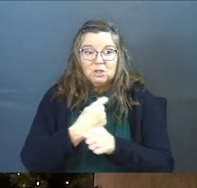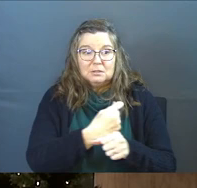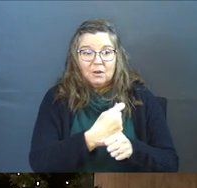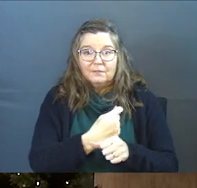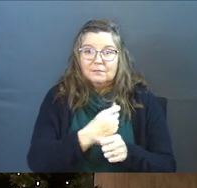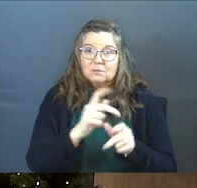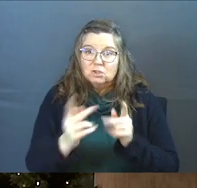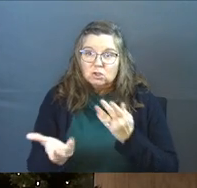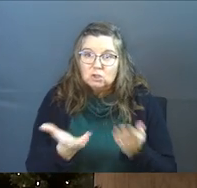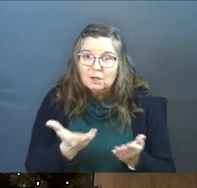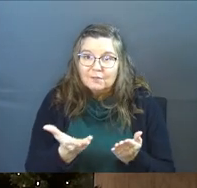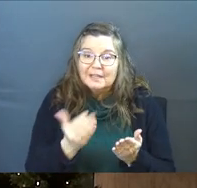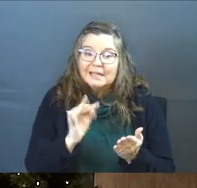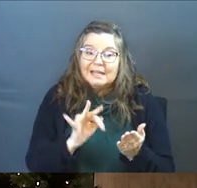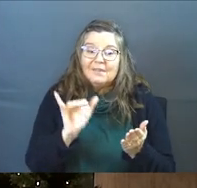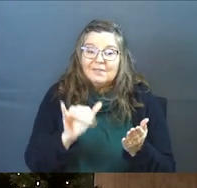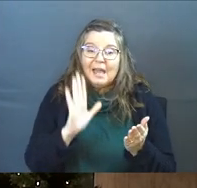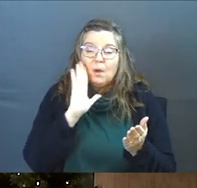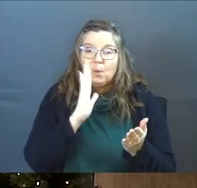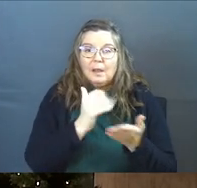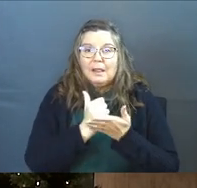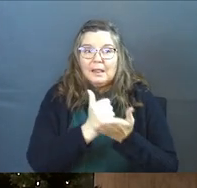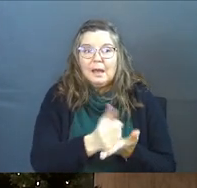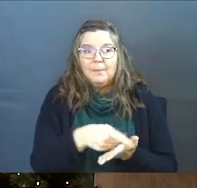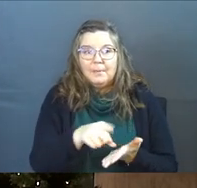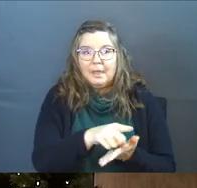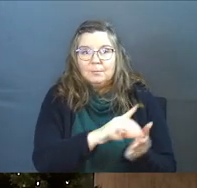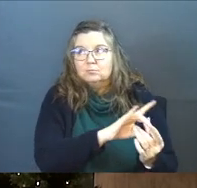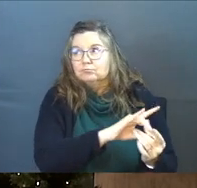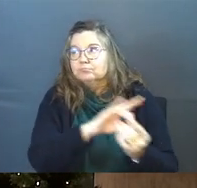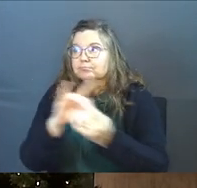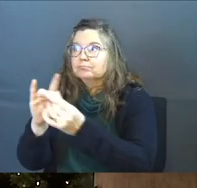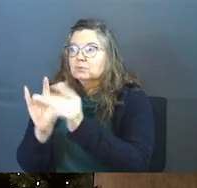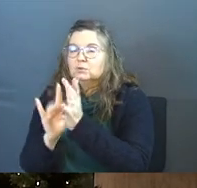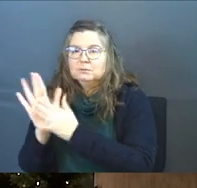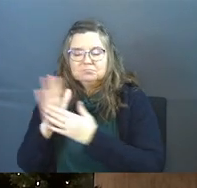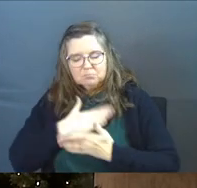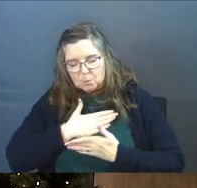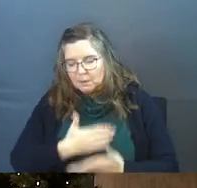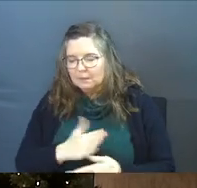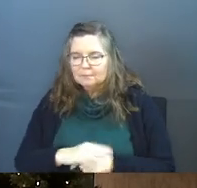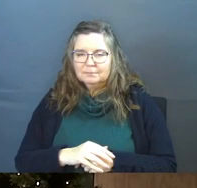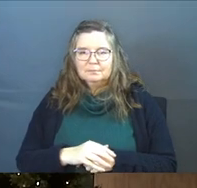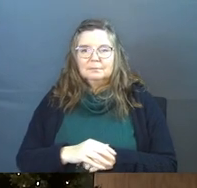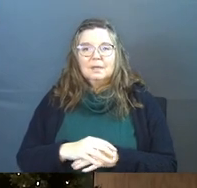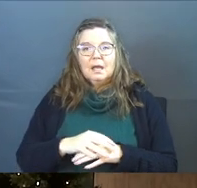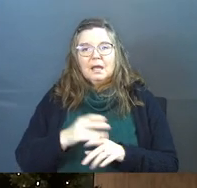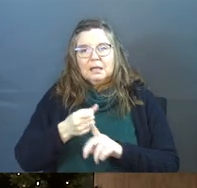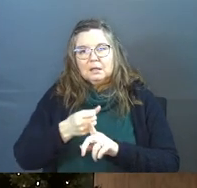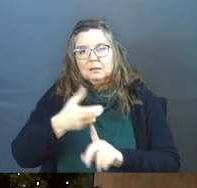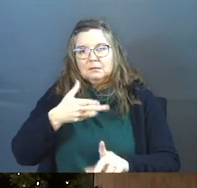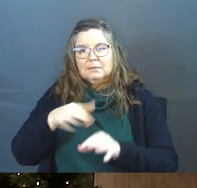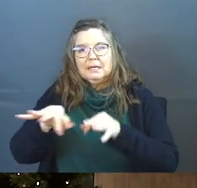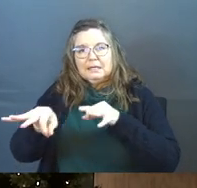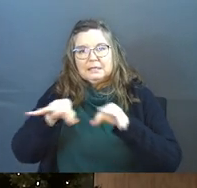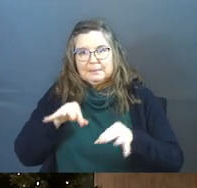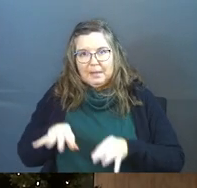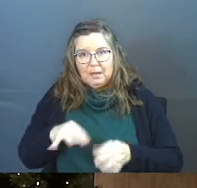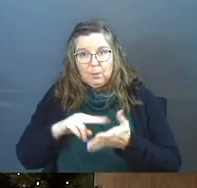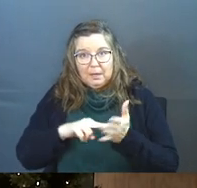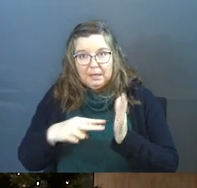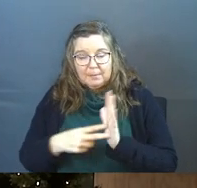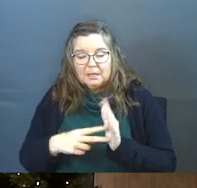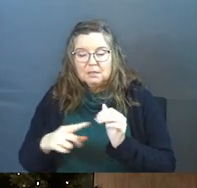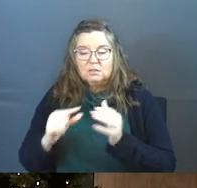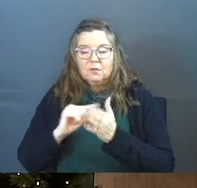servant if that will open their hearts. And he's going to go on and explain what he means by that.